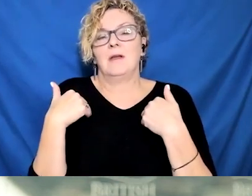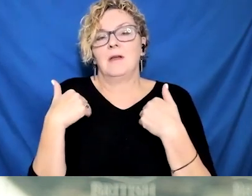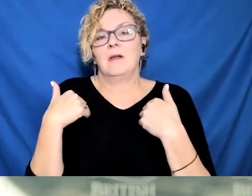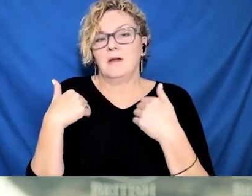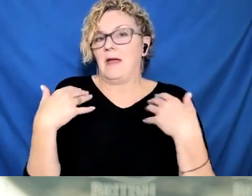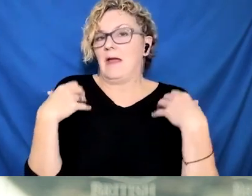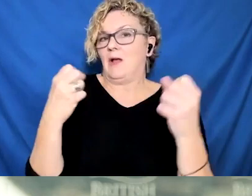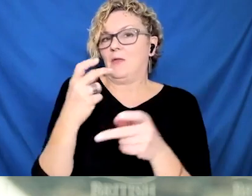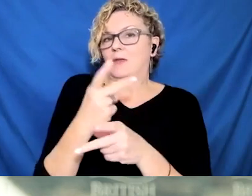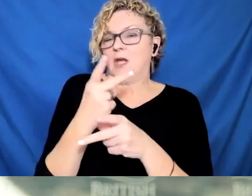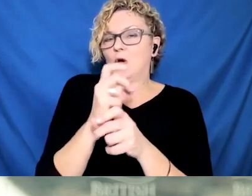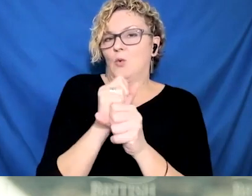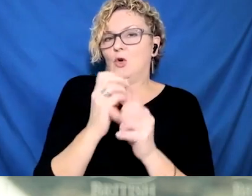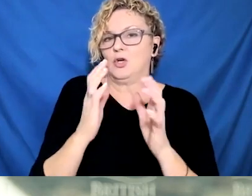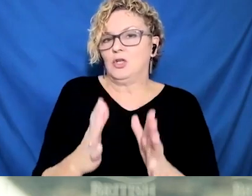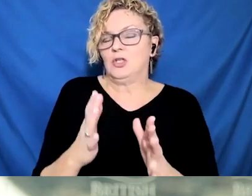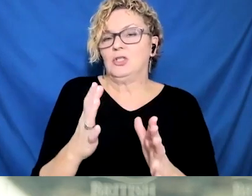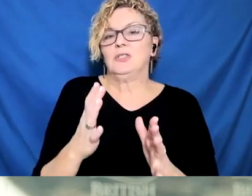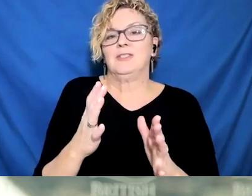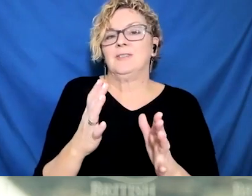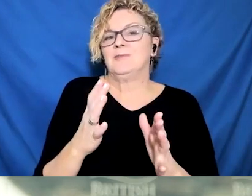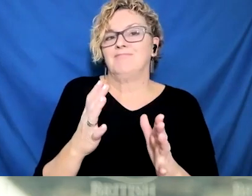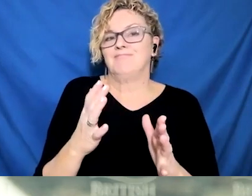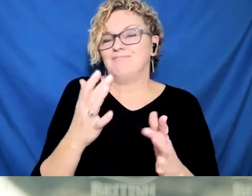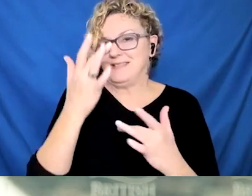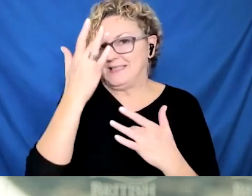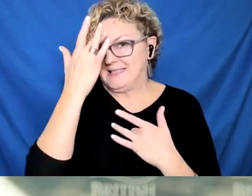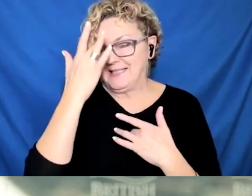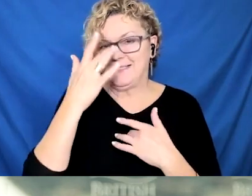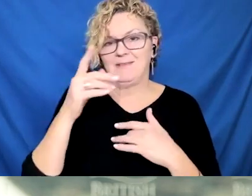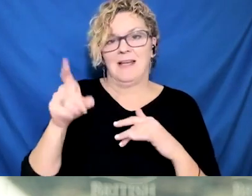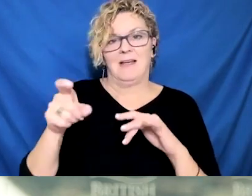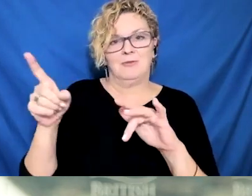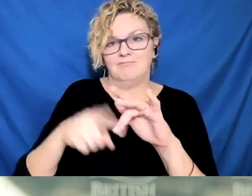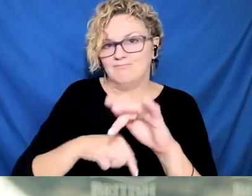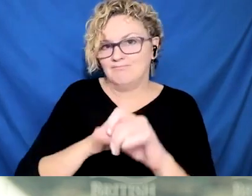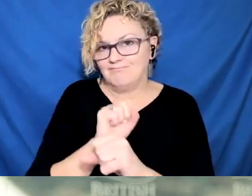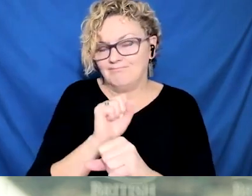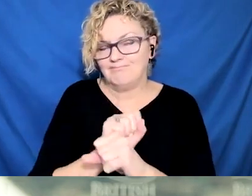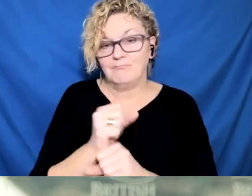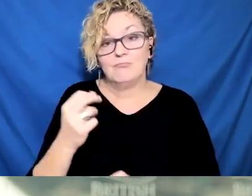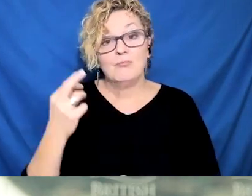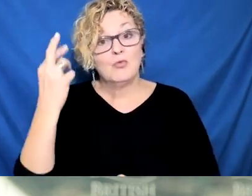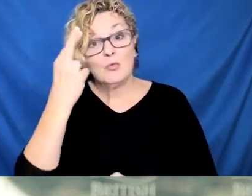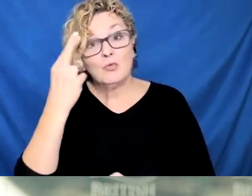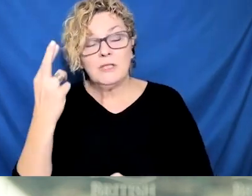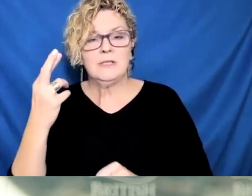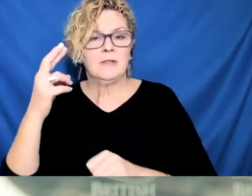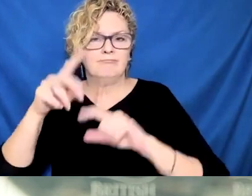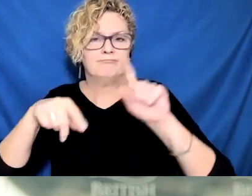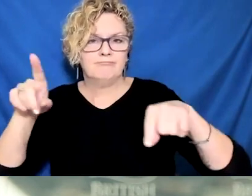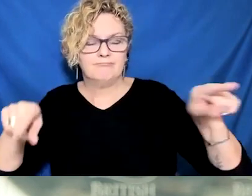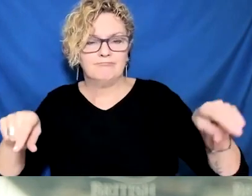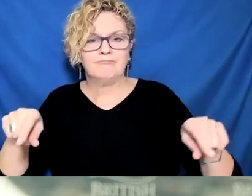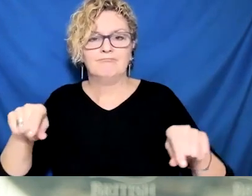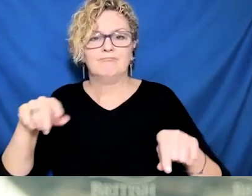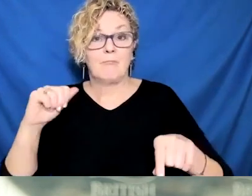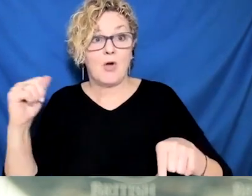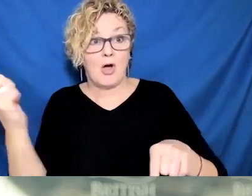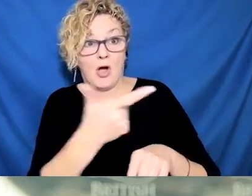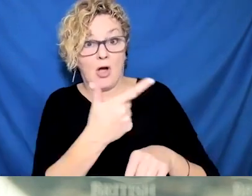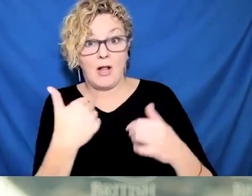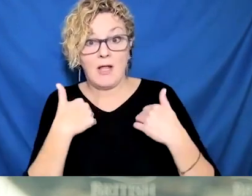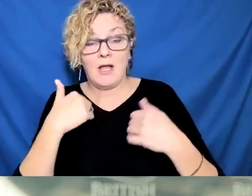there have no, been no further service reductions in Fraser Health. Next week, Island Health is resuming some non-urgent and